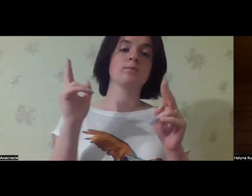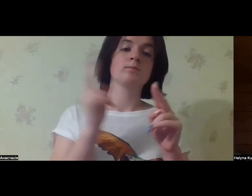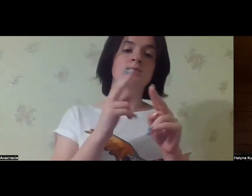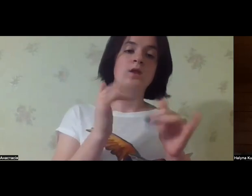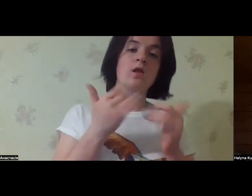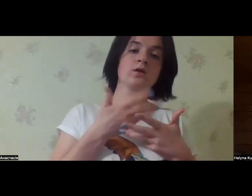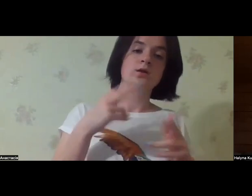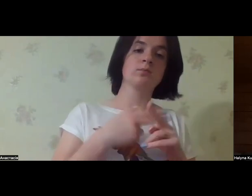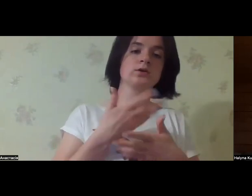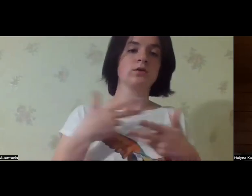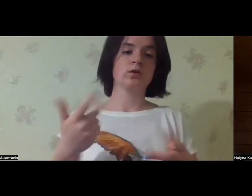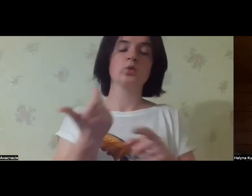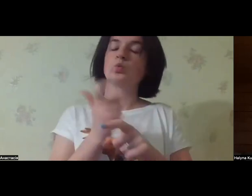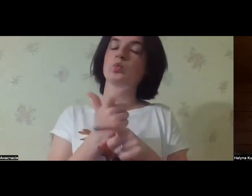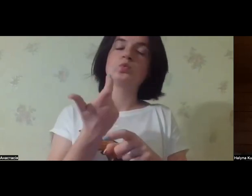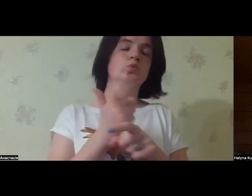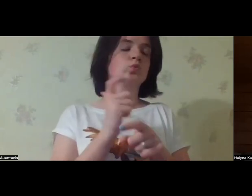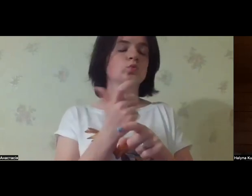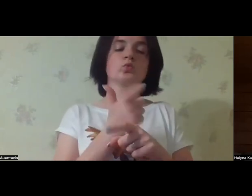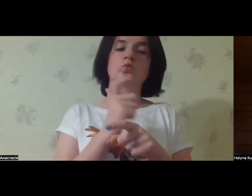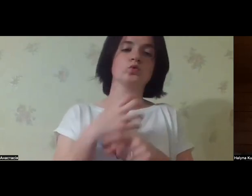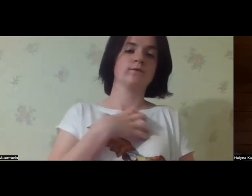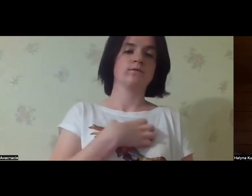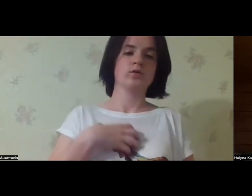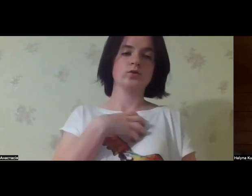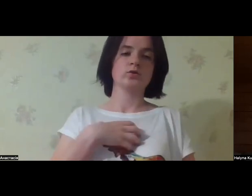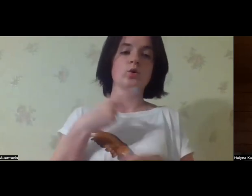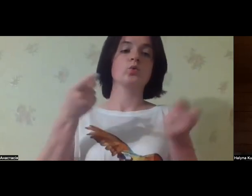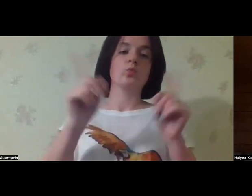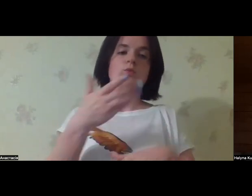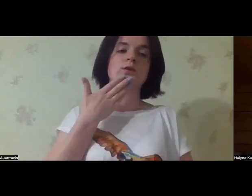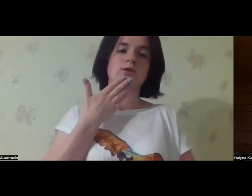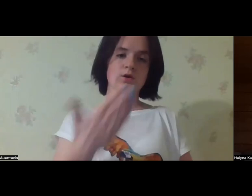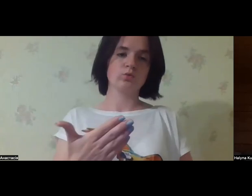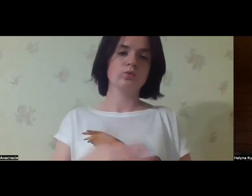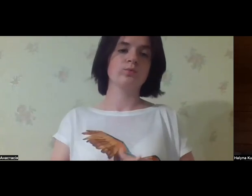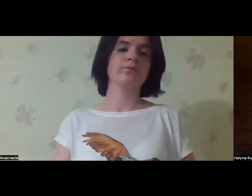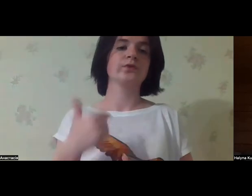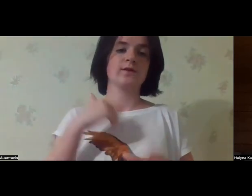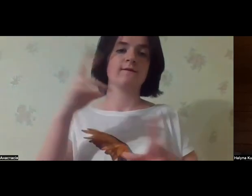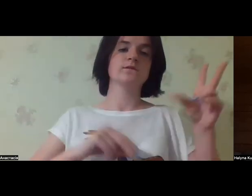with this principle for us without us.